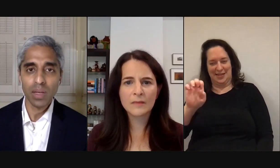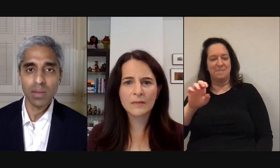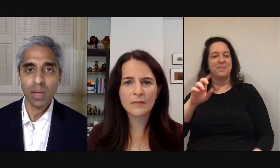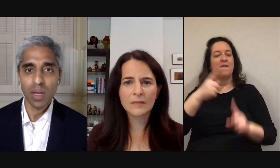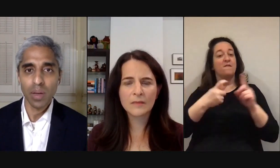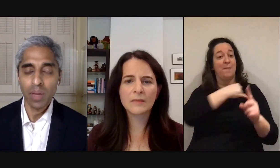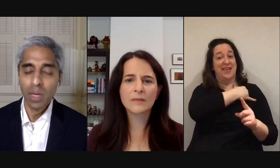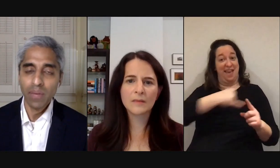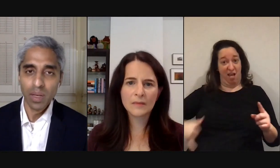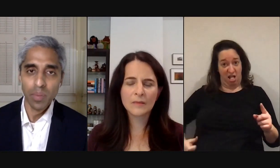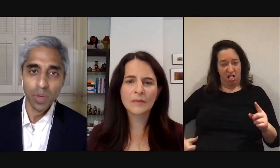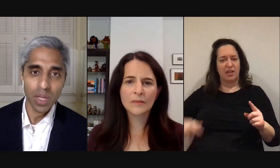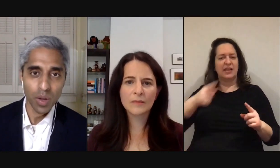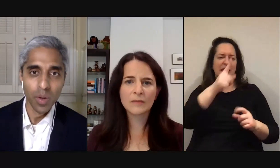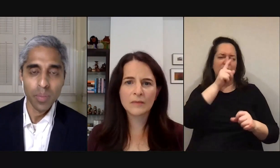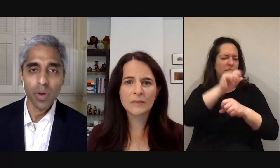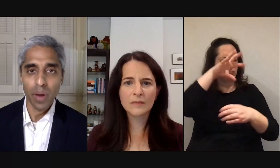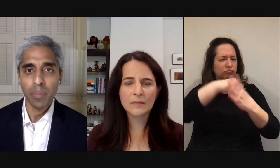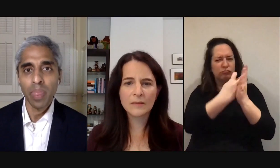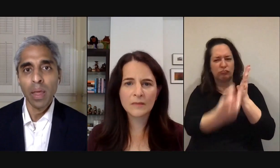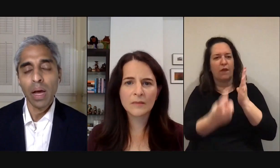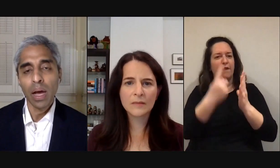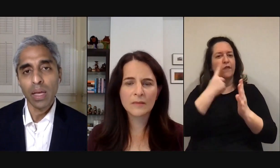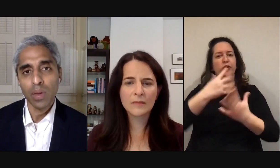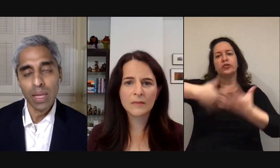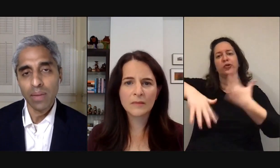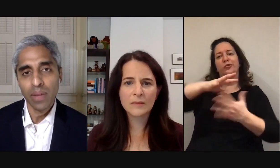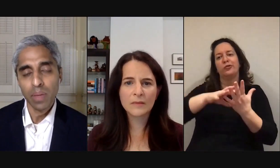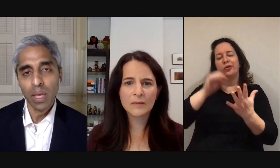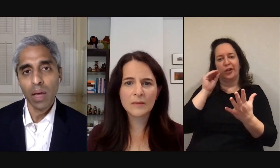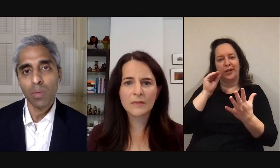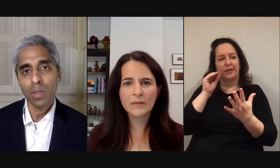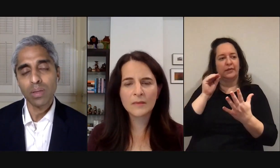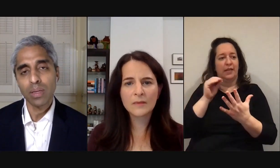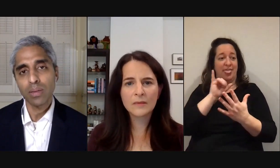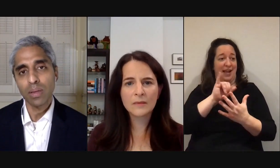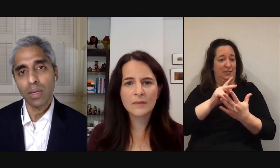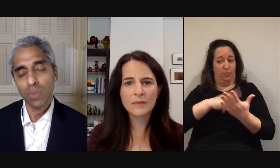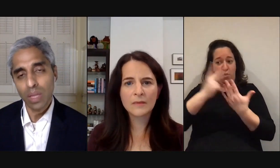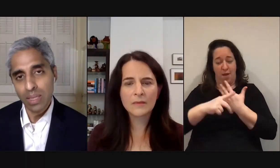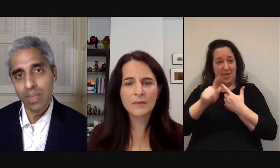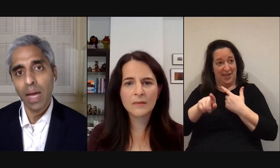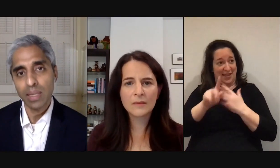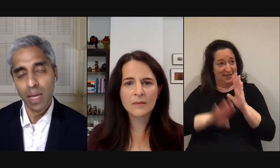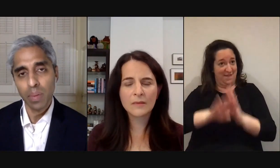curricula uh in fact a particular program uh you know that he developed at yale which is is really designed to help